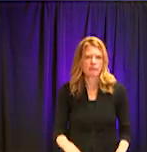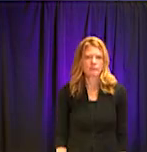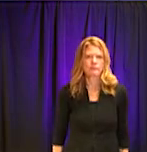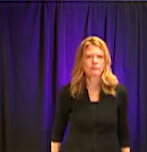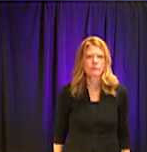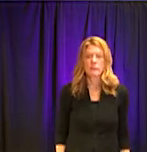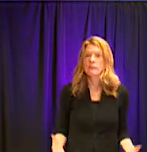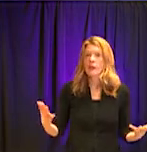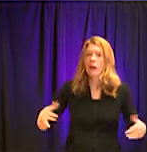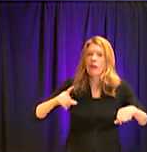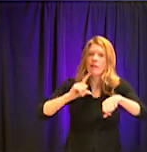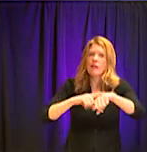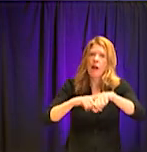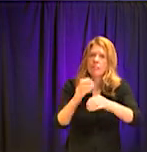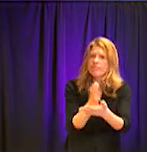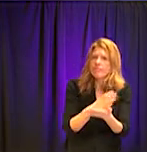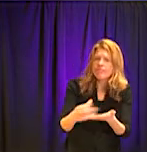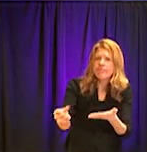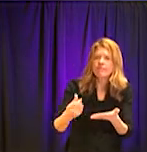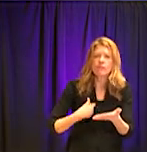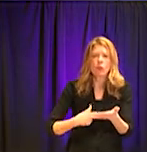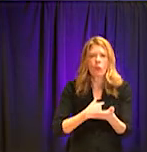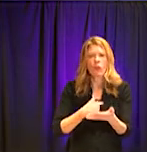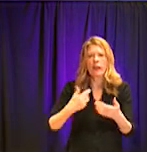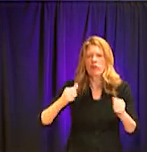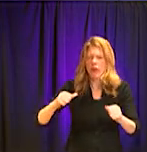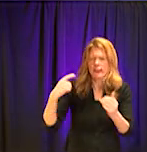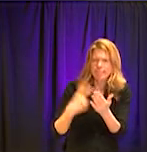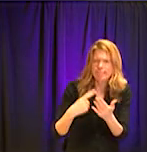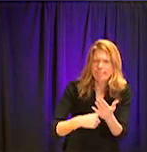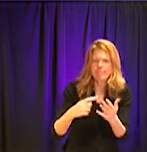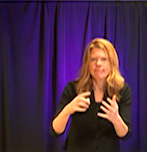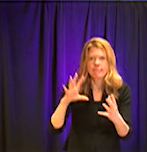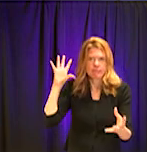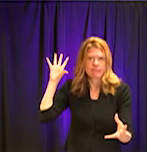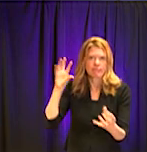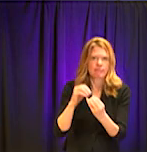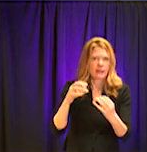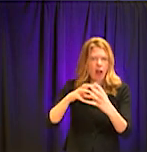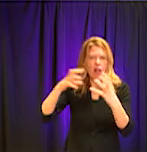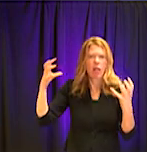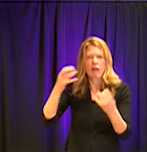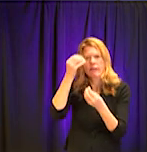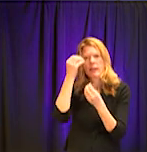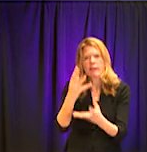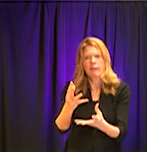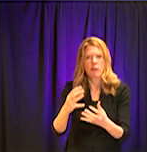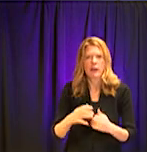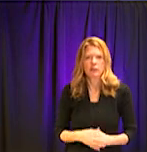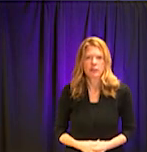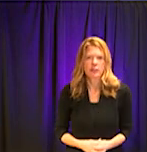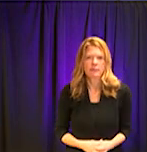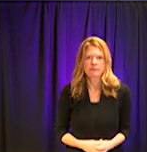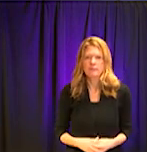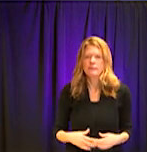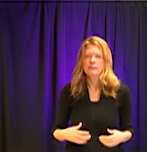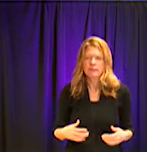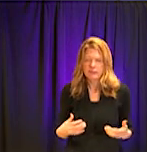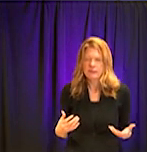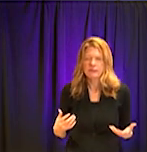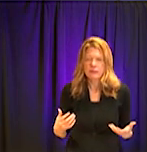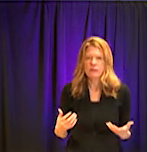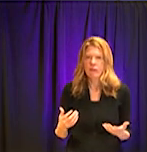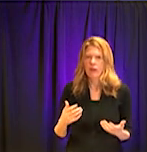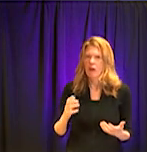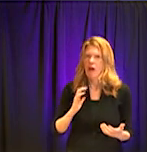out of time. We've tried to jam in as much information in these two hours as possible, humanly possible. And our great